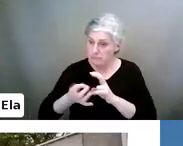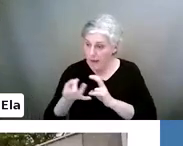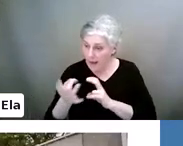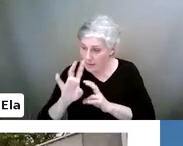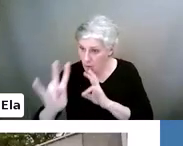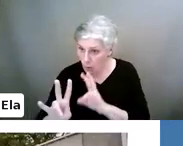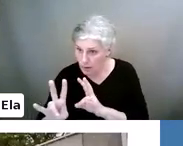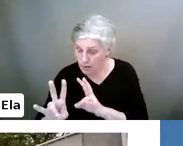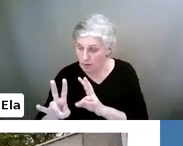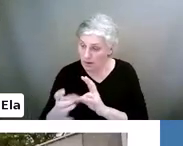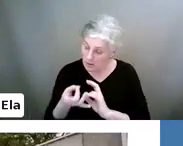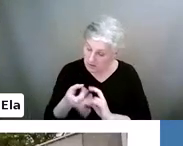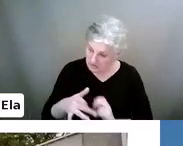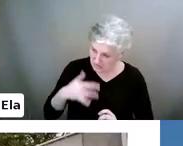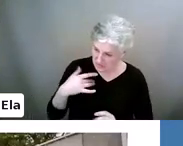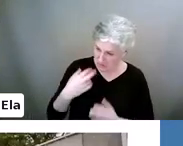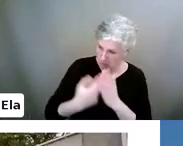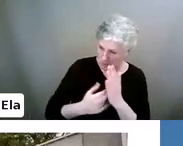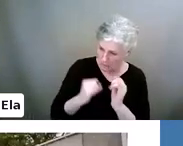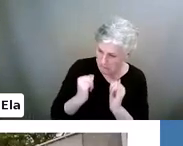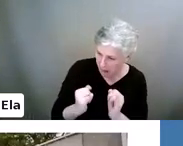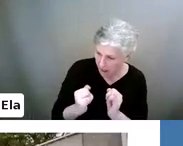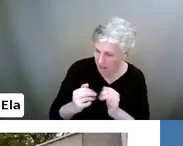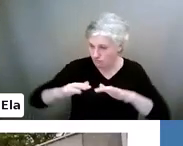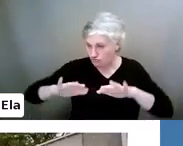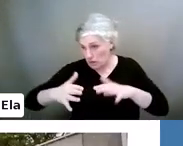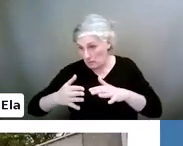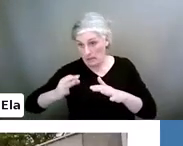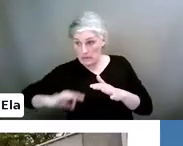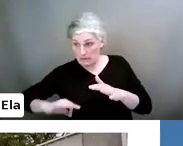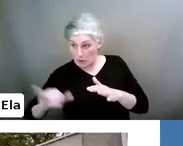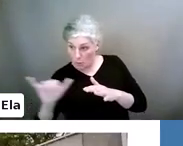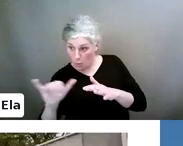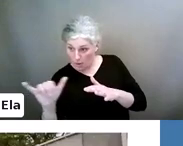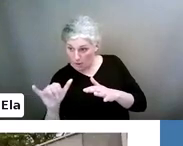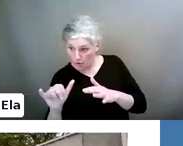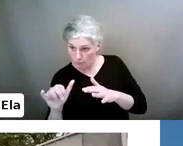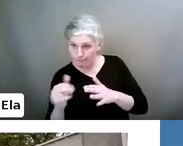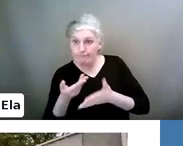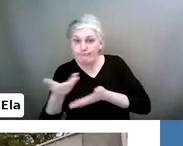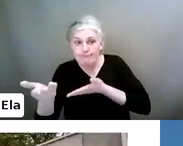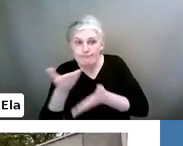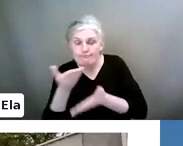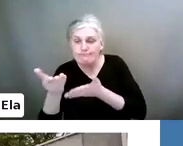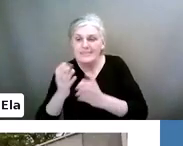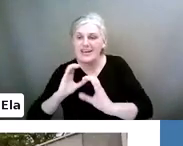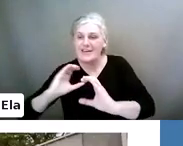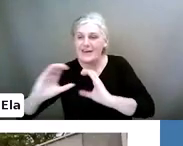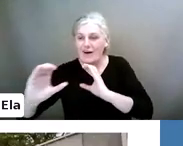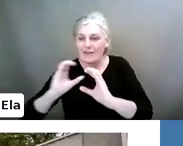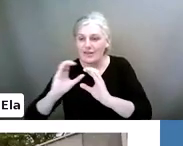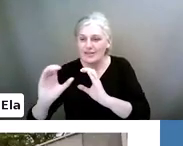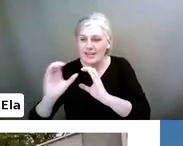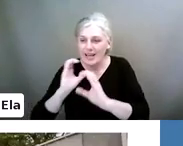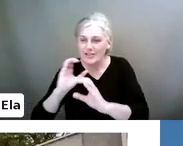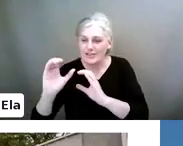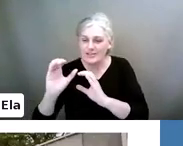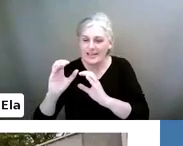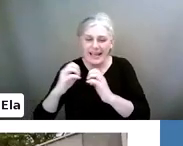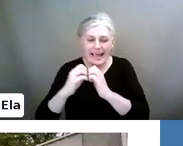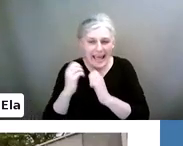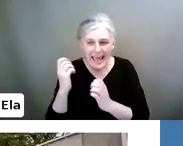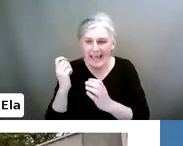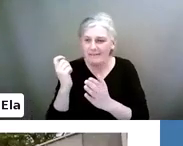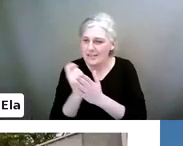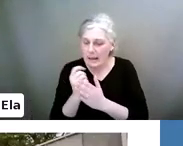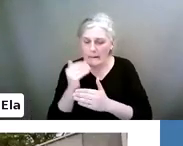rules bad, reasonable, beneficial, you know, go through them. The conversation, it opens up every step of the